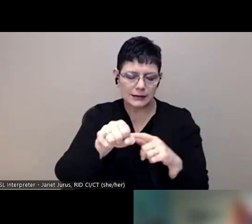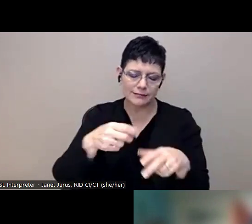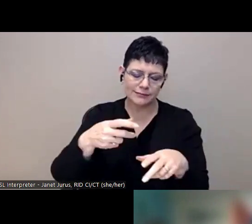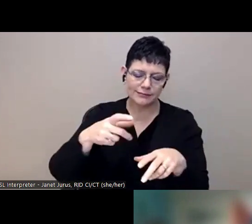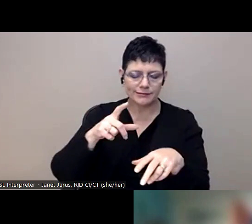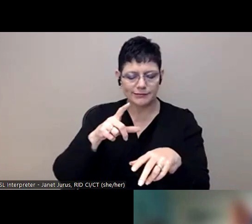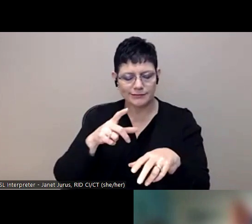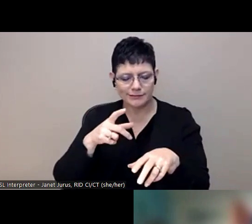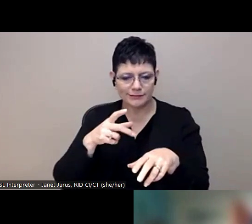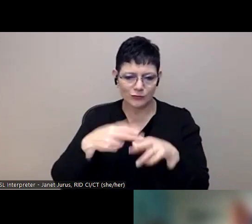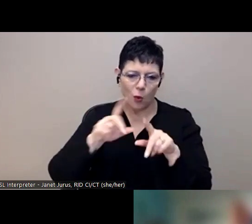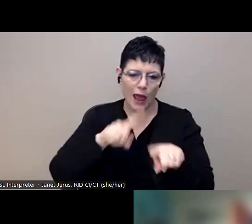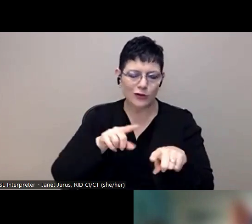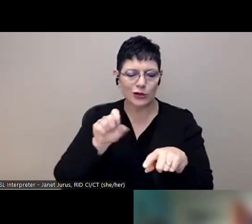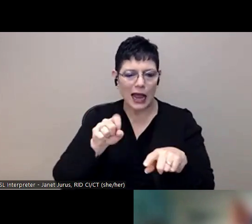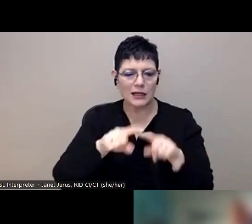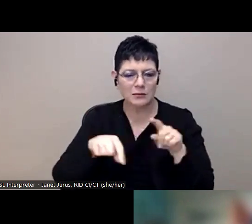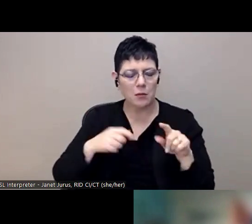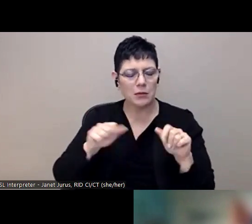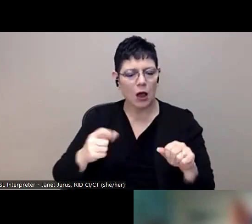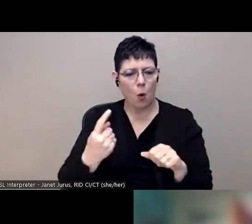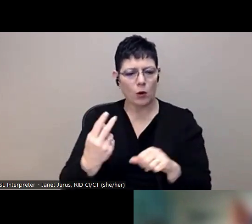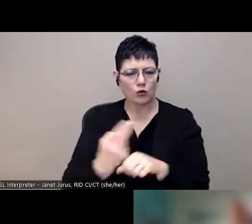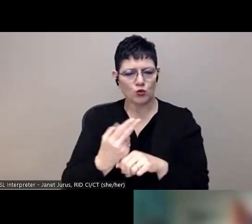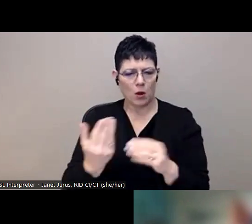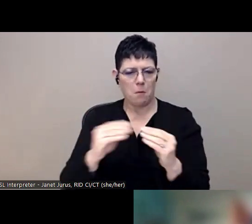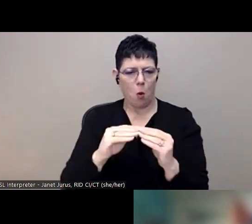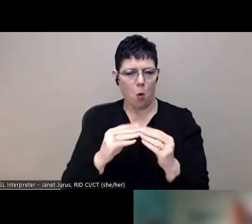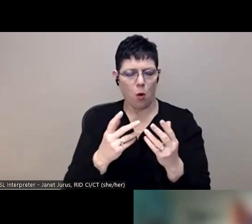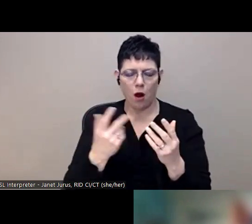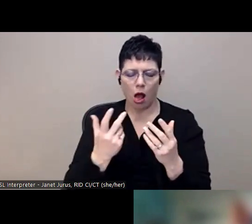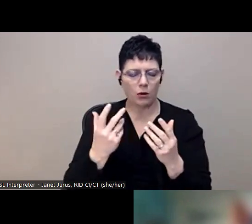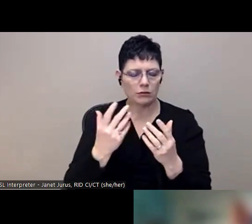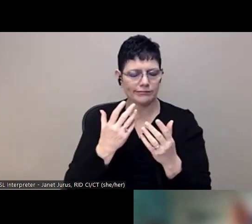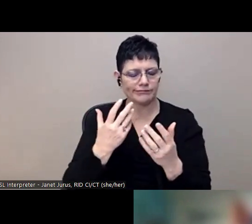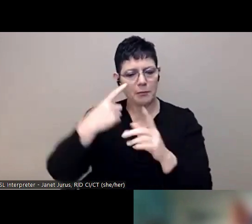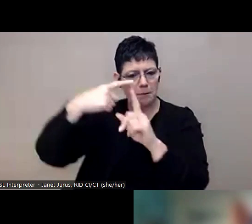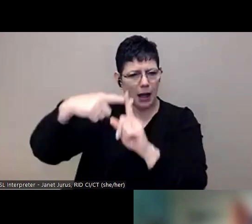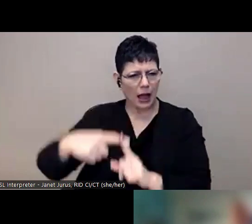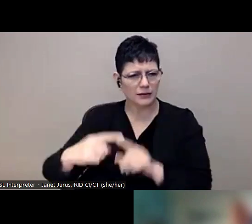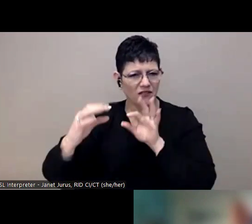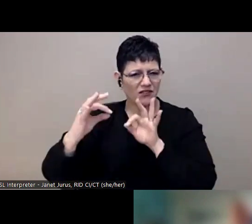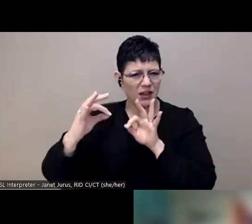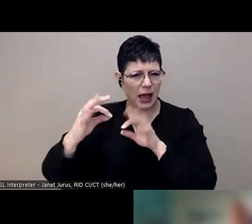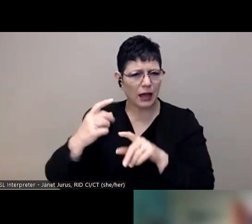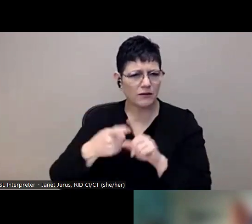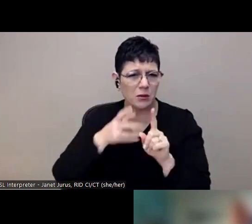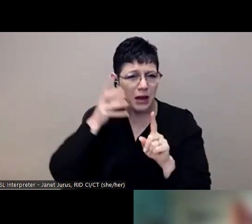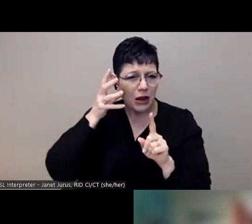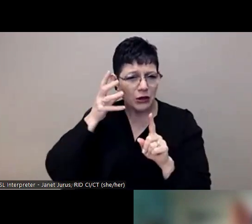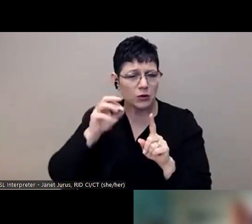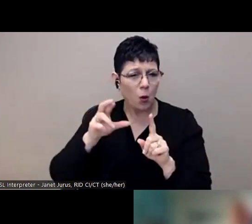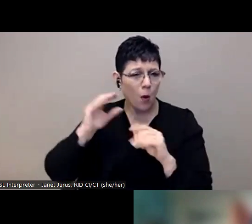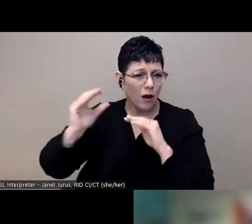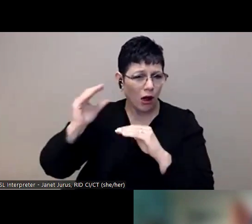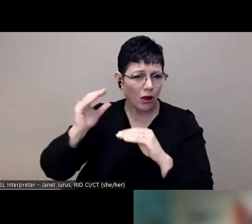always use some more, but when we generally get really great feedback from parents saying, yeah, my child came home and we had a really good conversation about